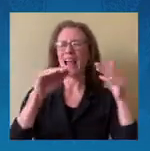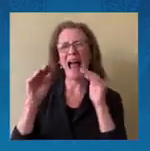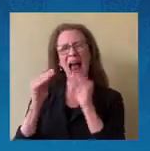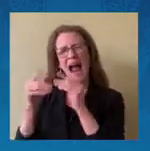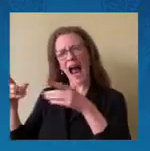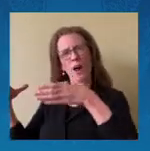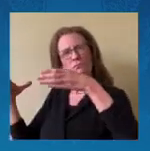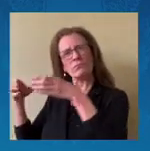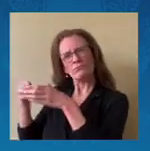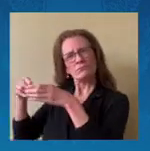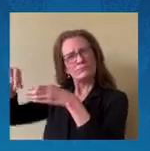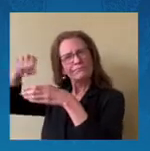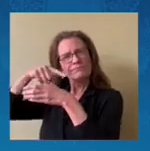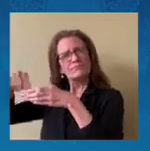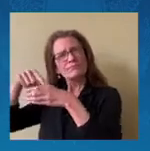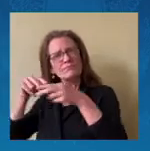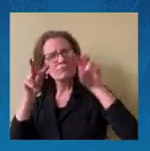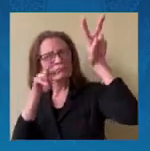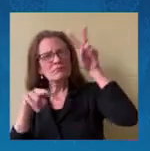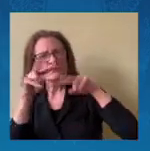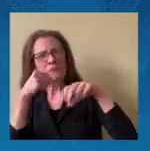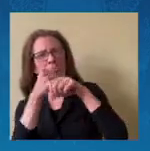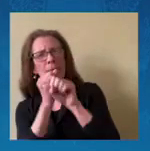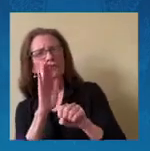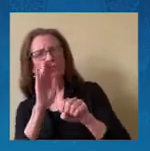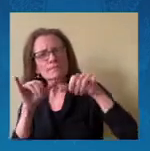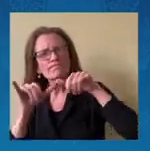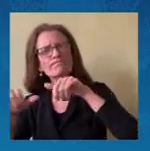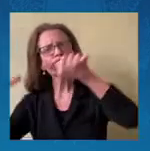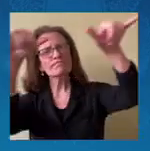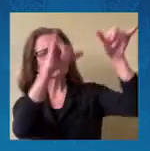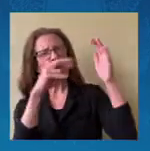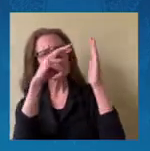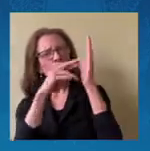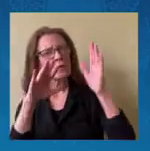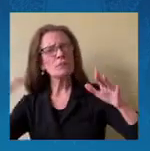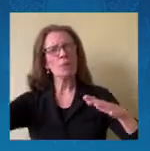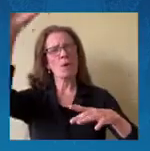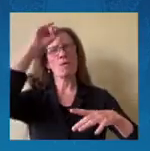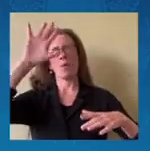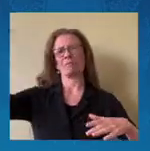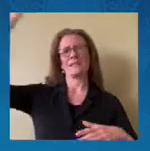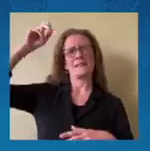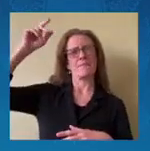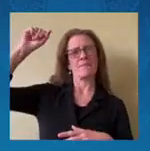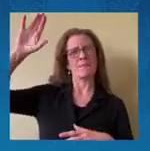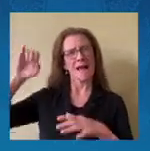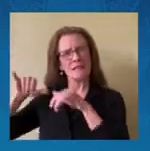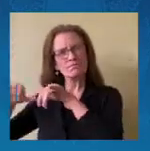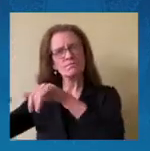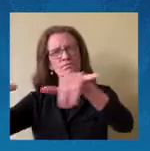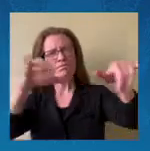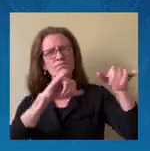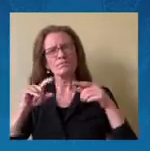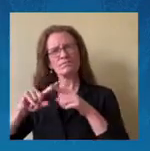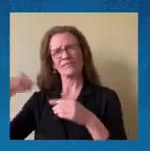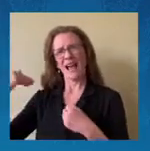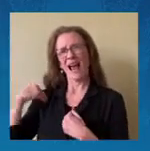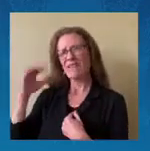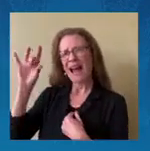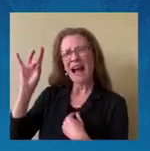rules. That govern space. So we know. From Apollo 8. From previous missions. Um. Space exploration. not new.